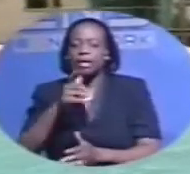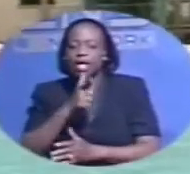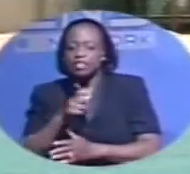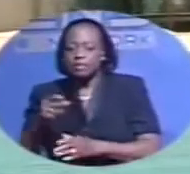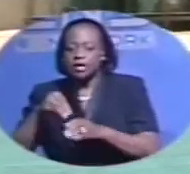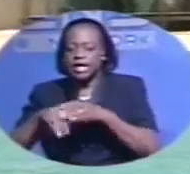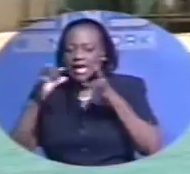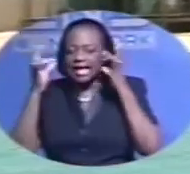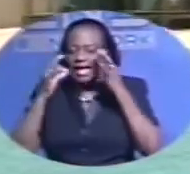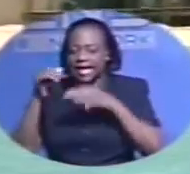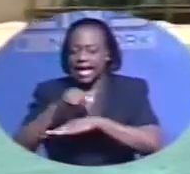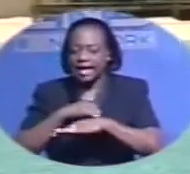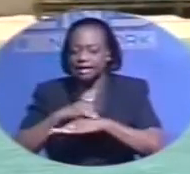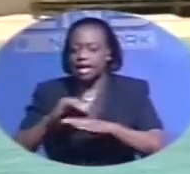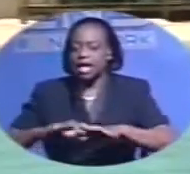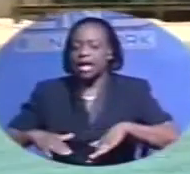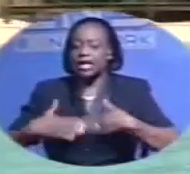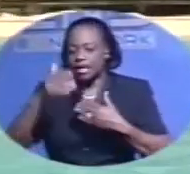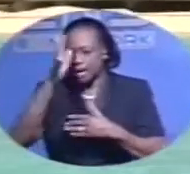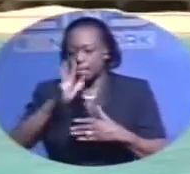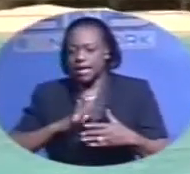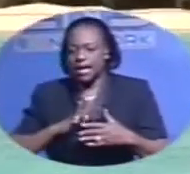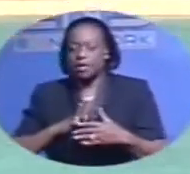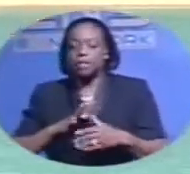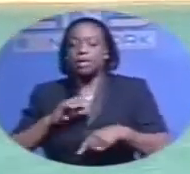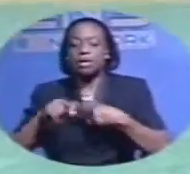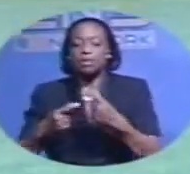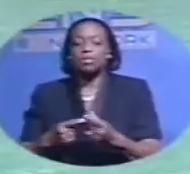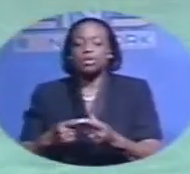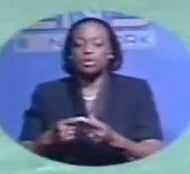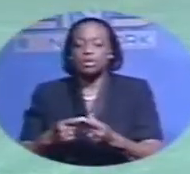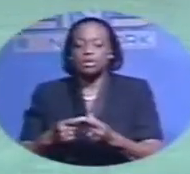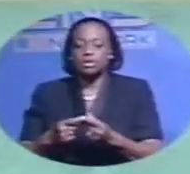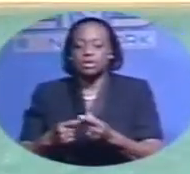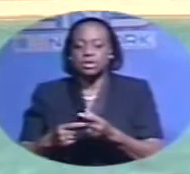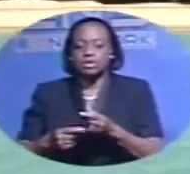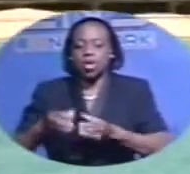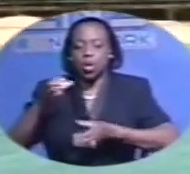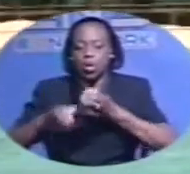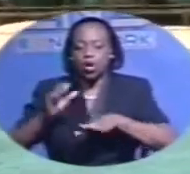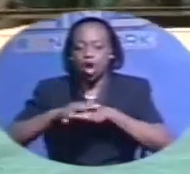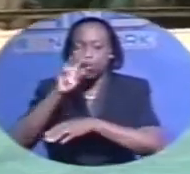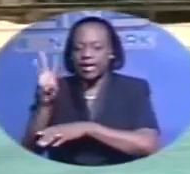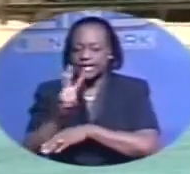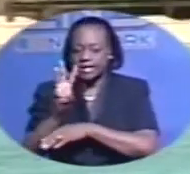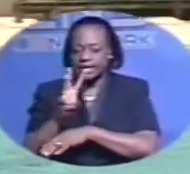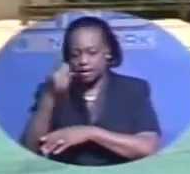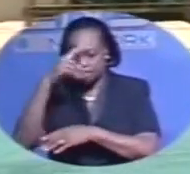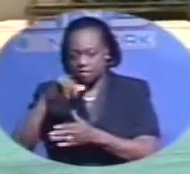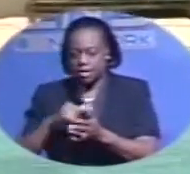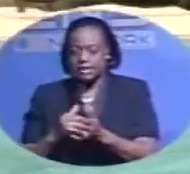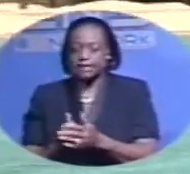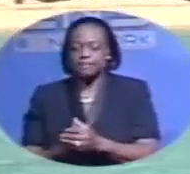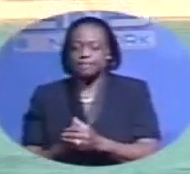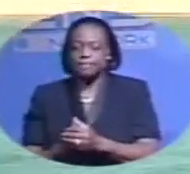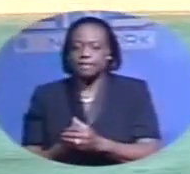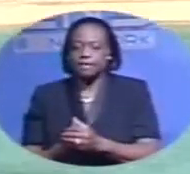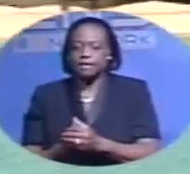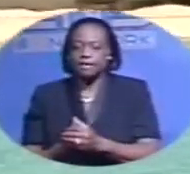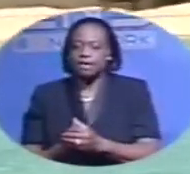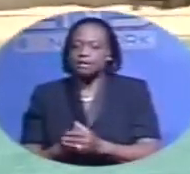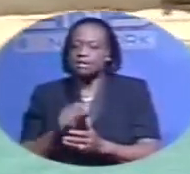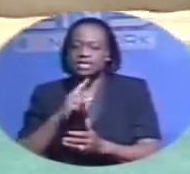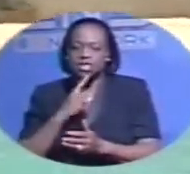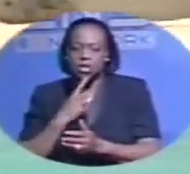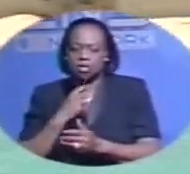Island, a young man is expected to be arraigned in the Nassau Street Magistrate Courts Wednesday in connection with that incident. It is unfortunate that